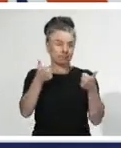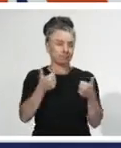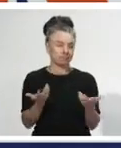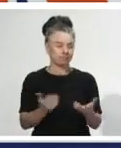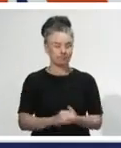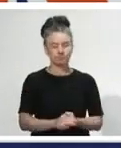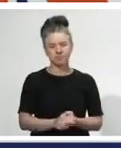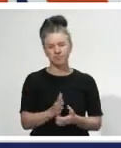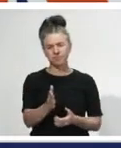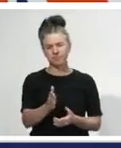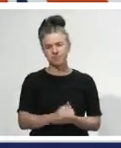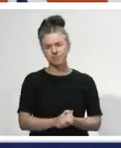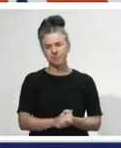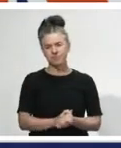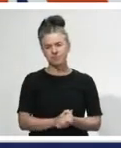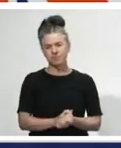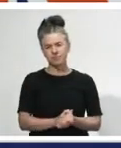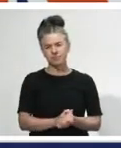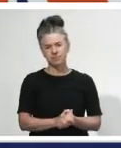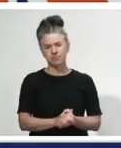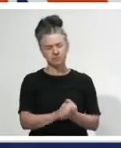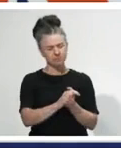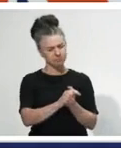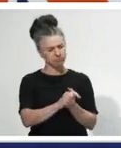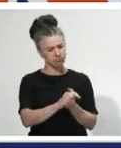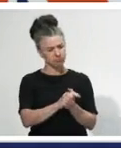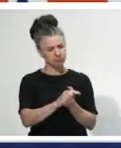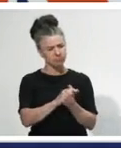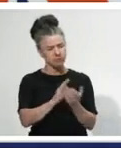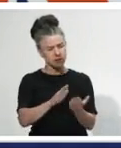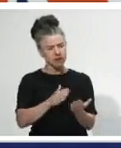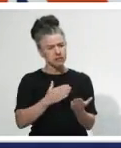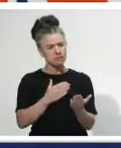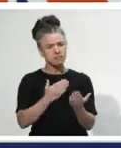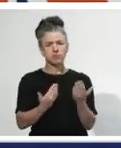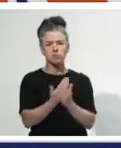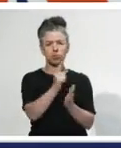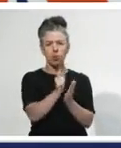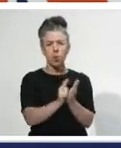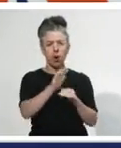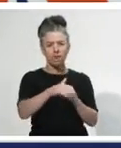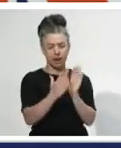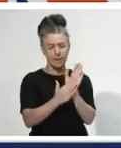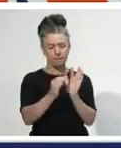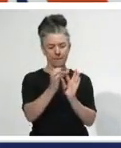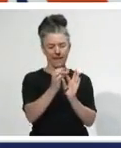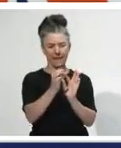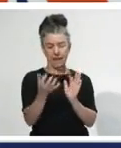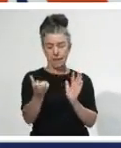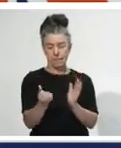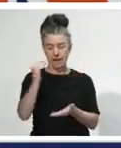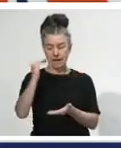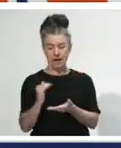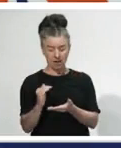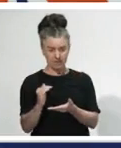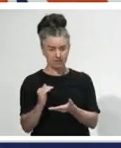Do you have an update on the bill for MP pay cuts? Is that coming next week and is that part of the same bill allowing councillors to give part of their